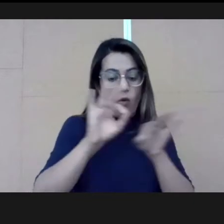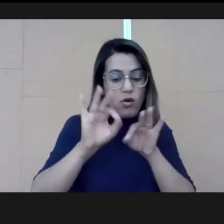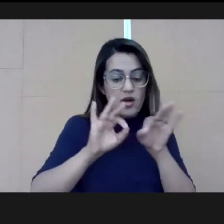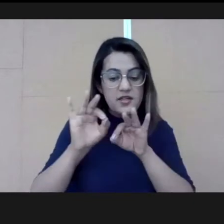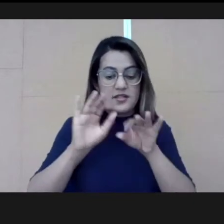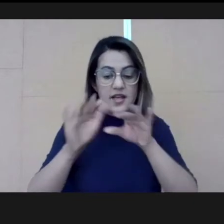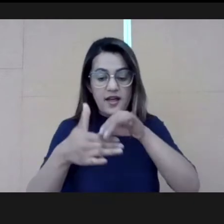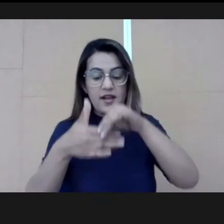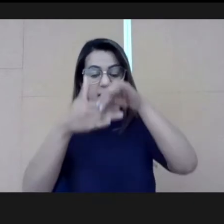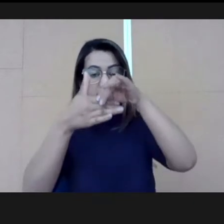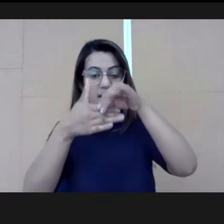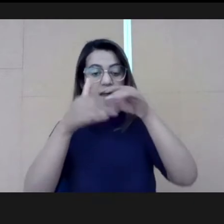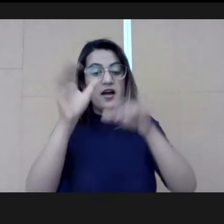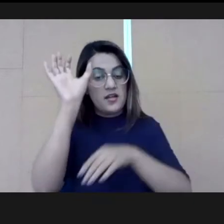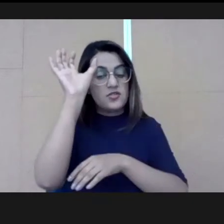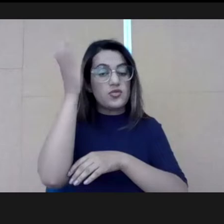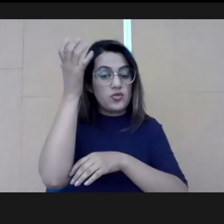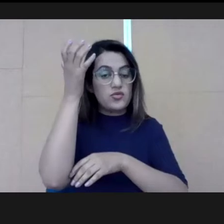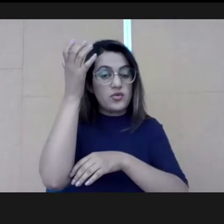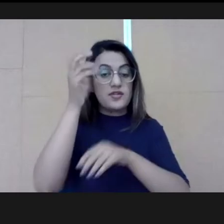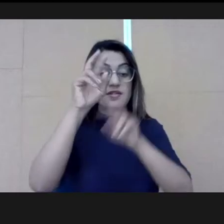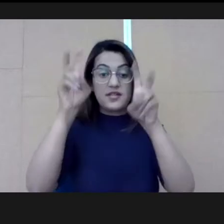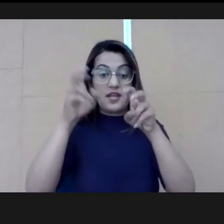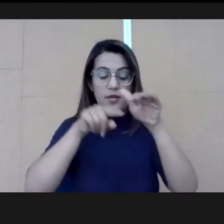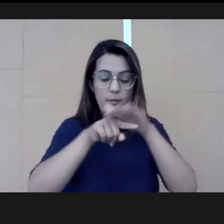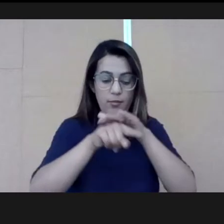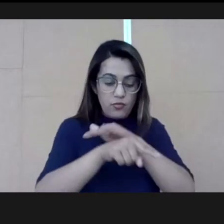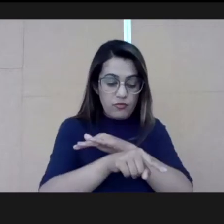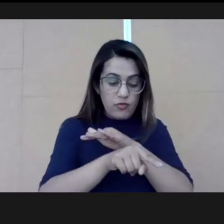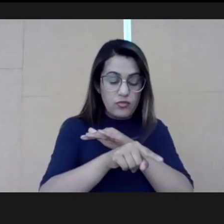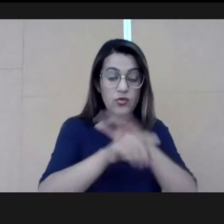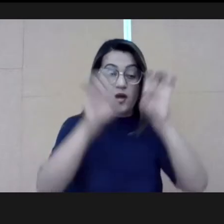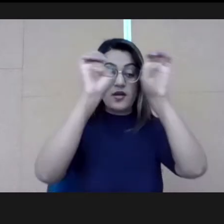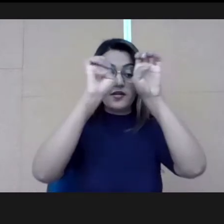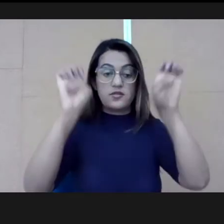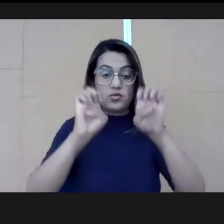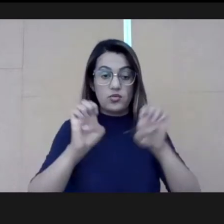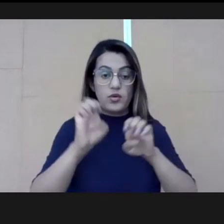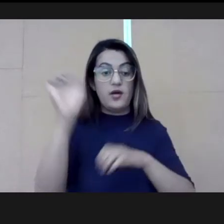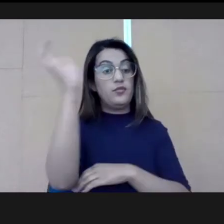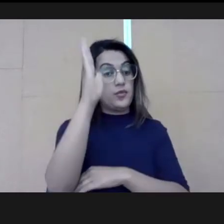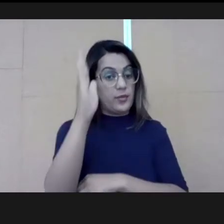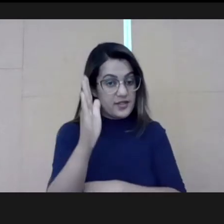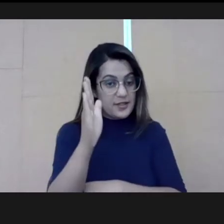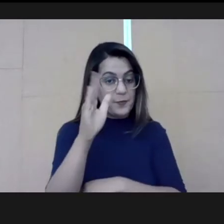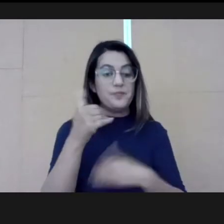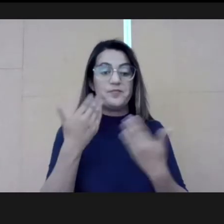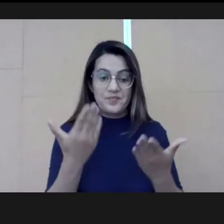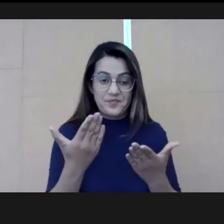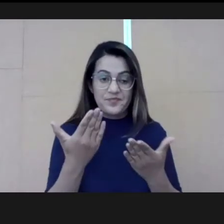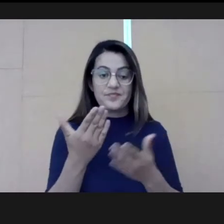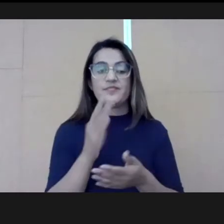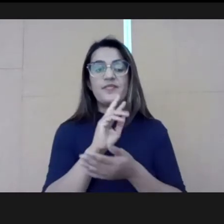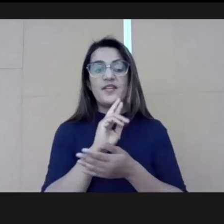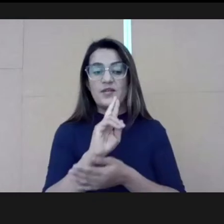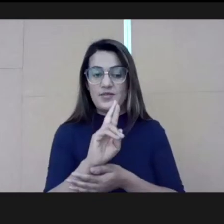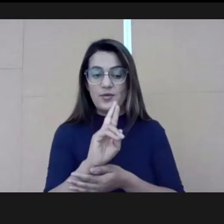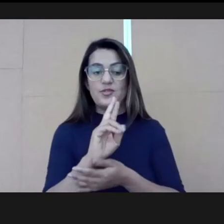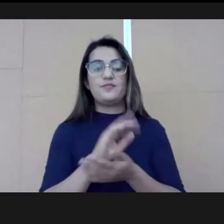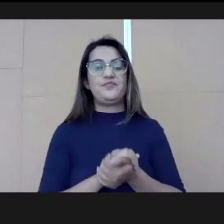solutions to this topic. That's so deep and structural in Brazil. I don't know if I haven't answered your question.